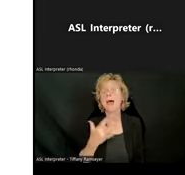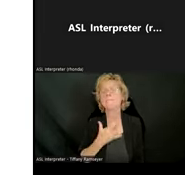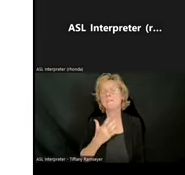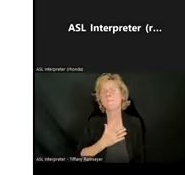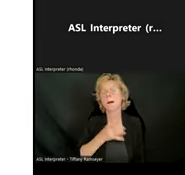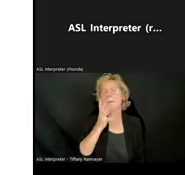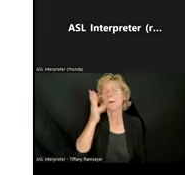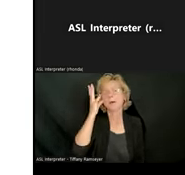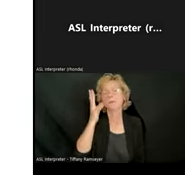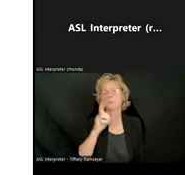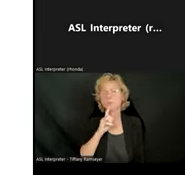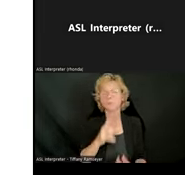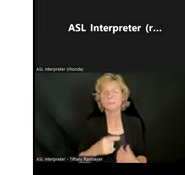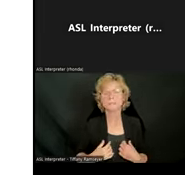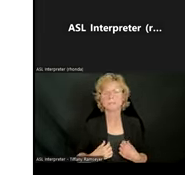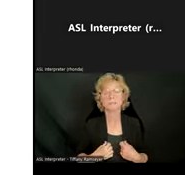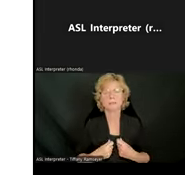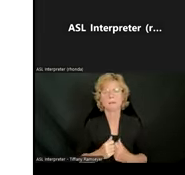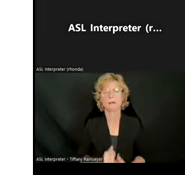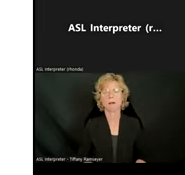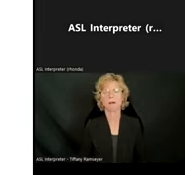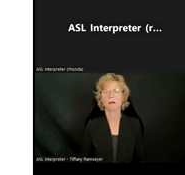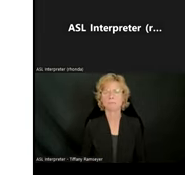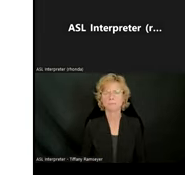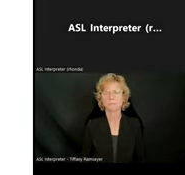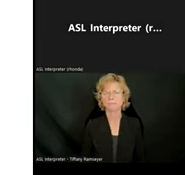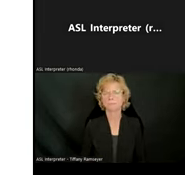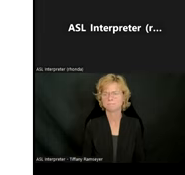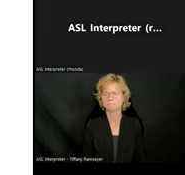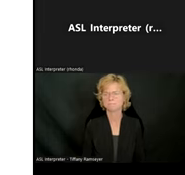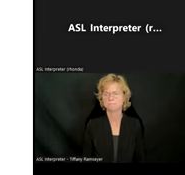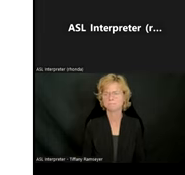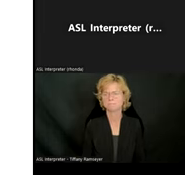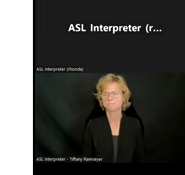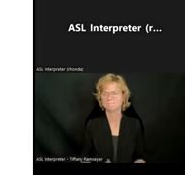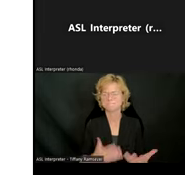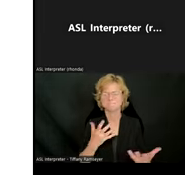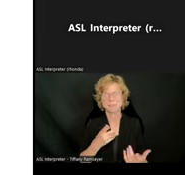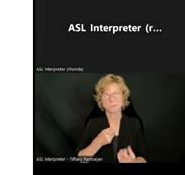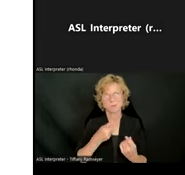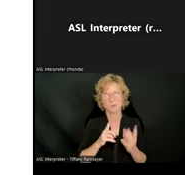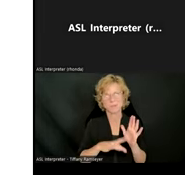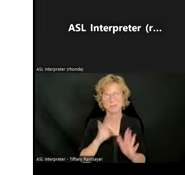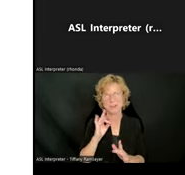were really, I'm struggling to find the word.